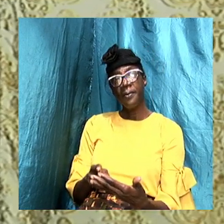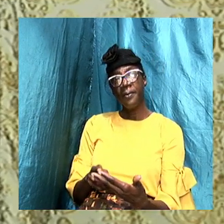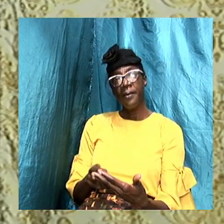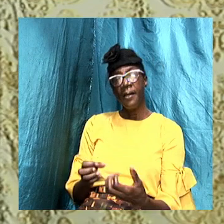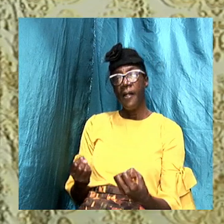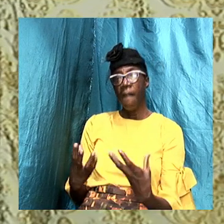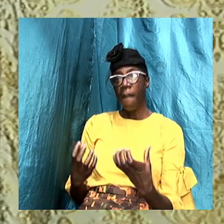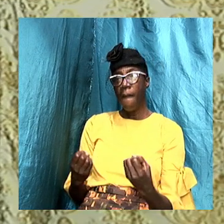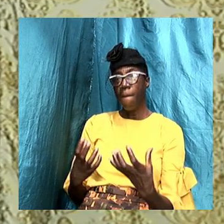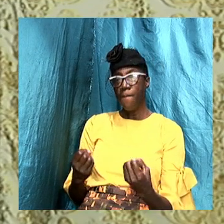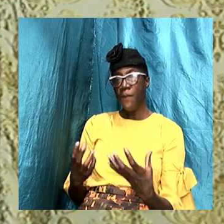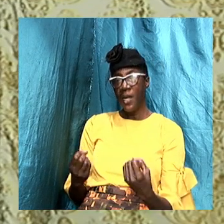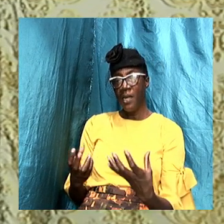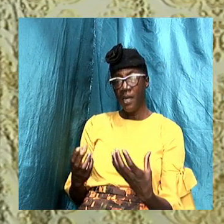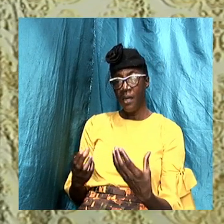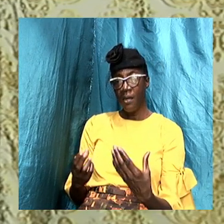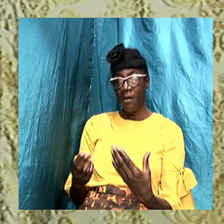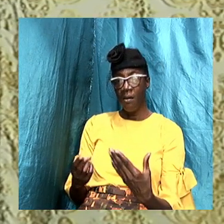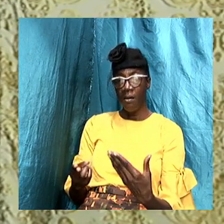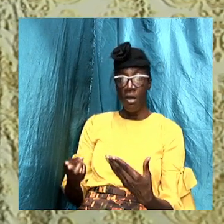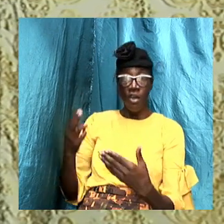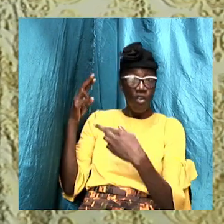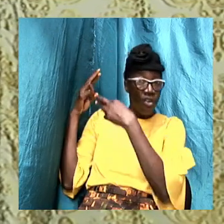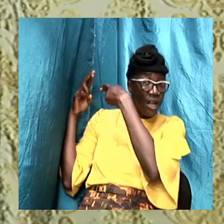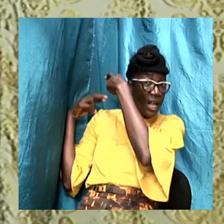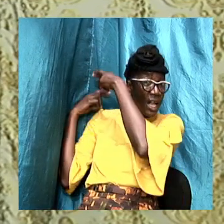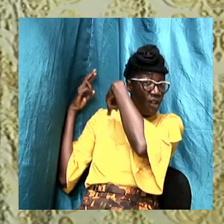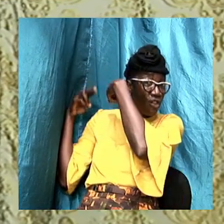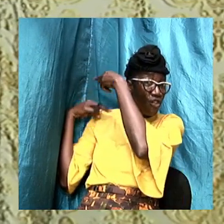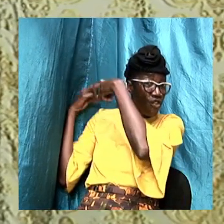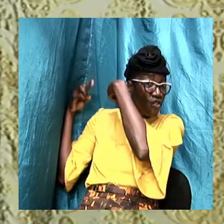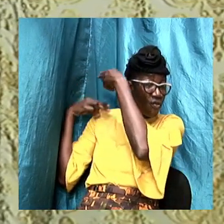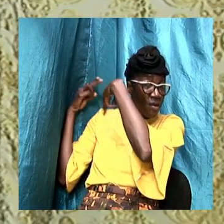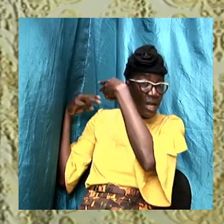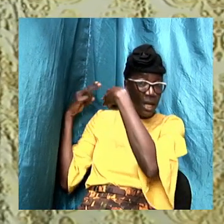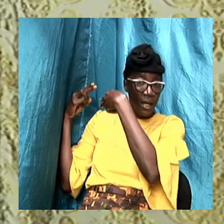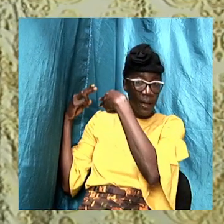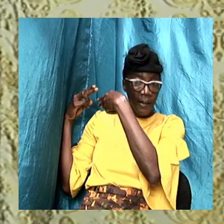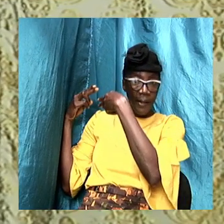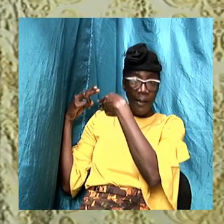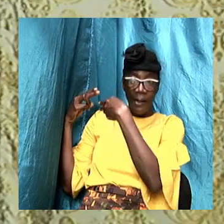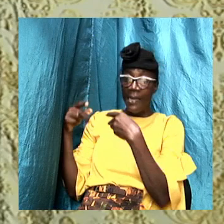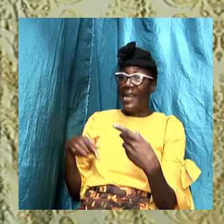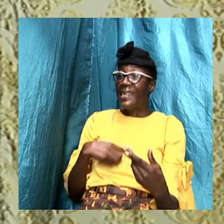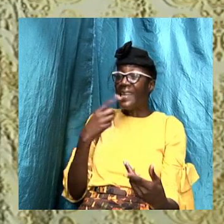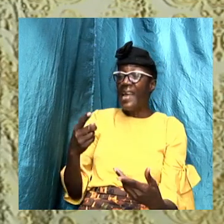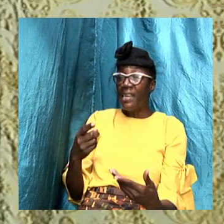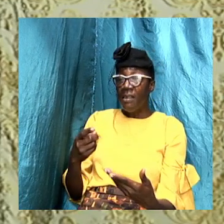many historical resources that verify that the early church